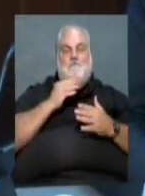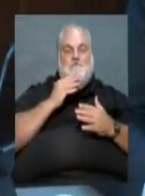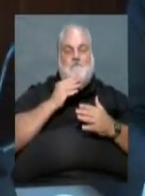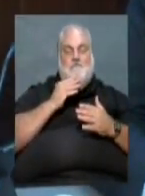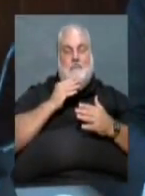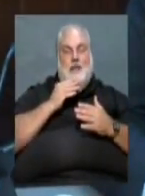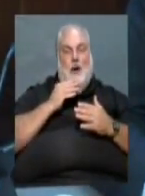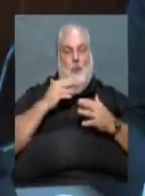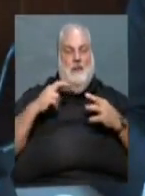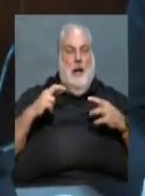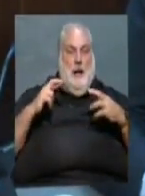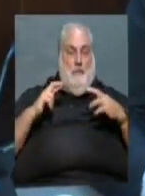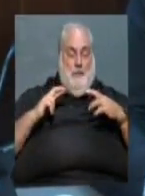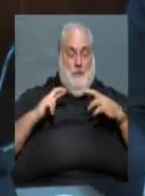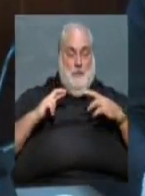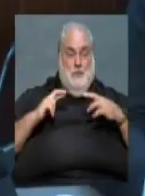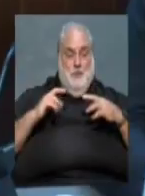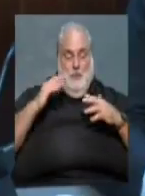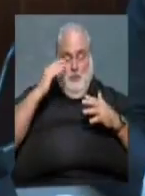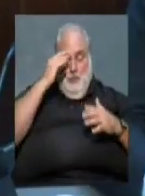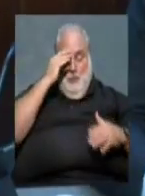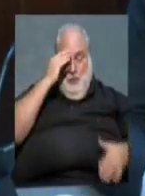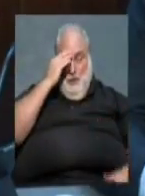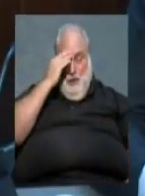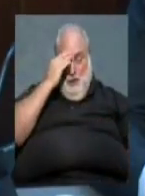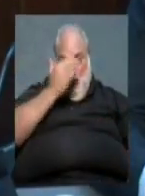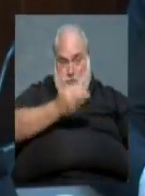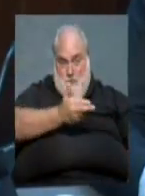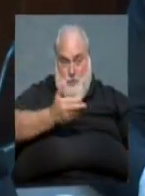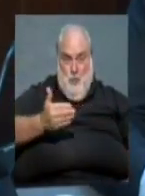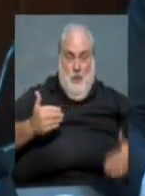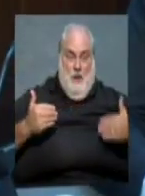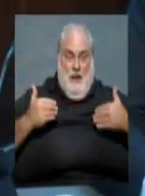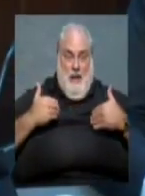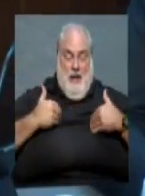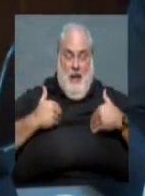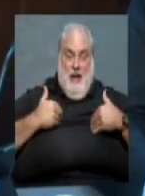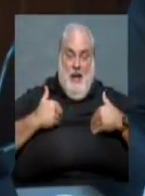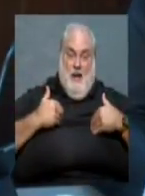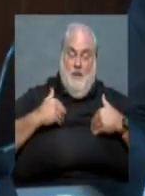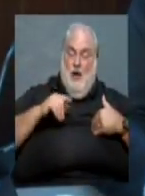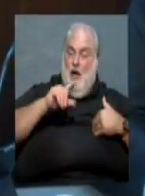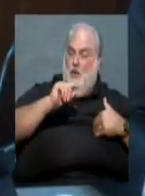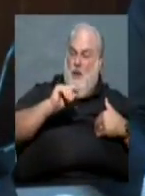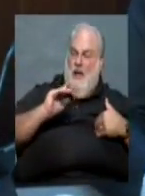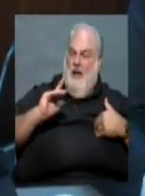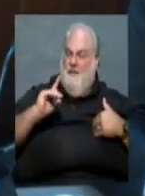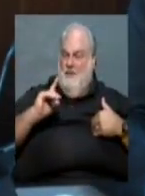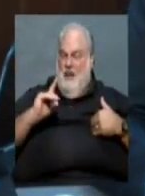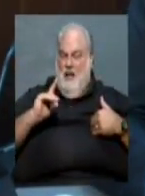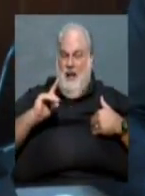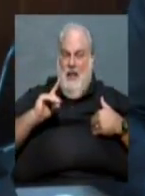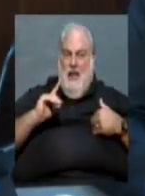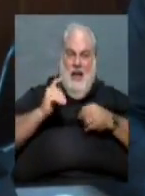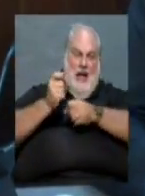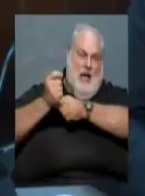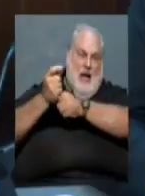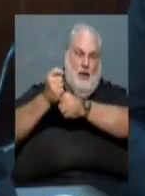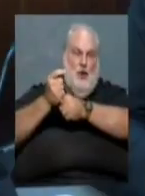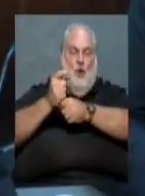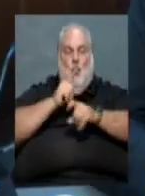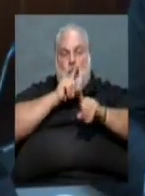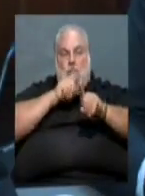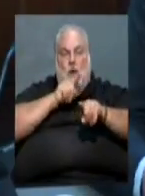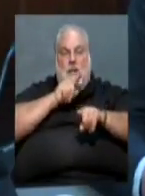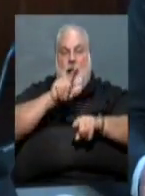note on your, in front of you, you've got the 2015 annual report of the Little Rock Zoo, which I